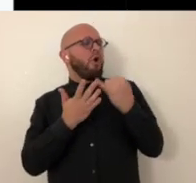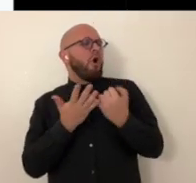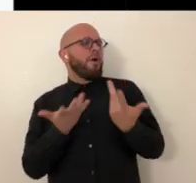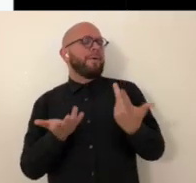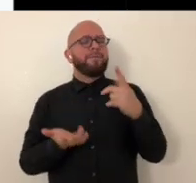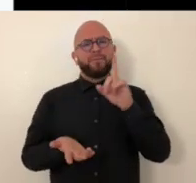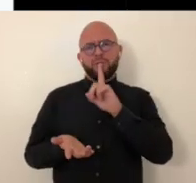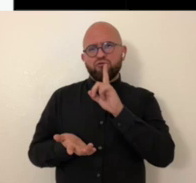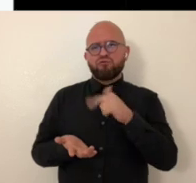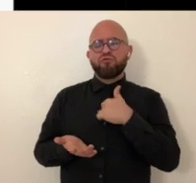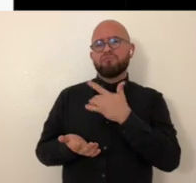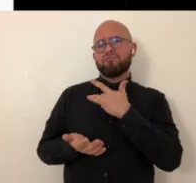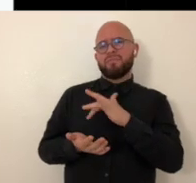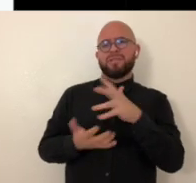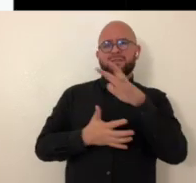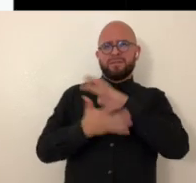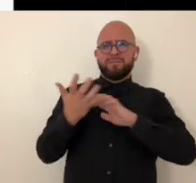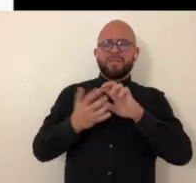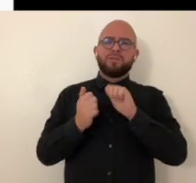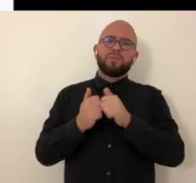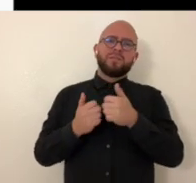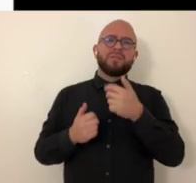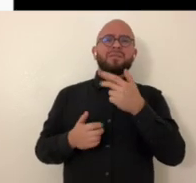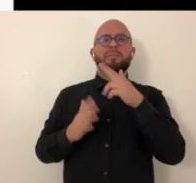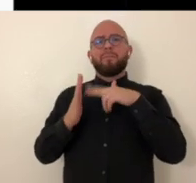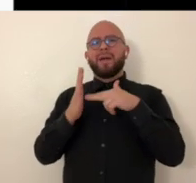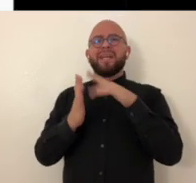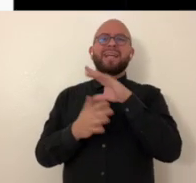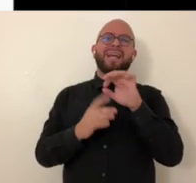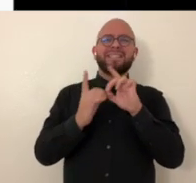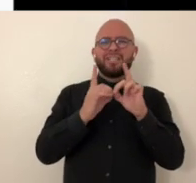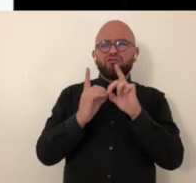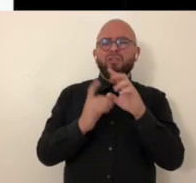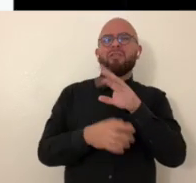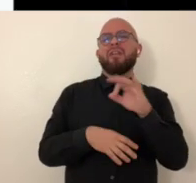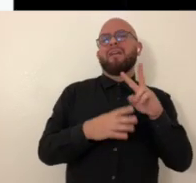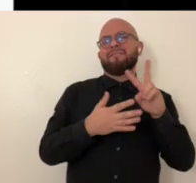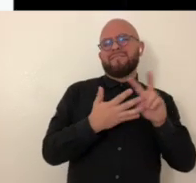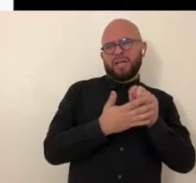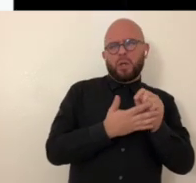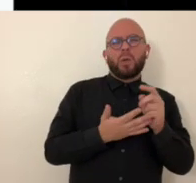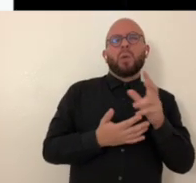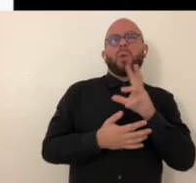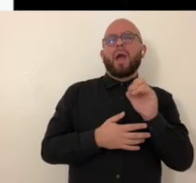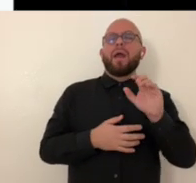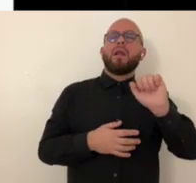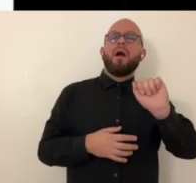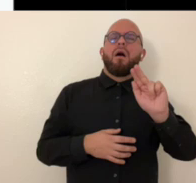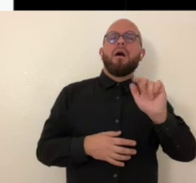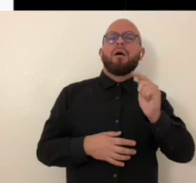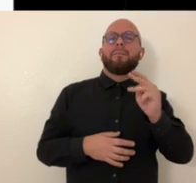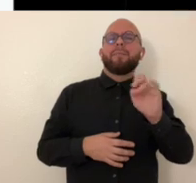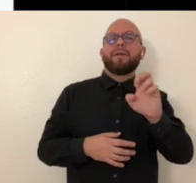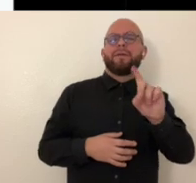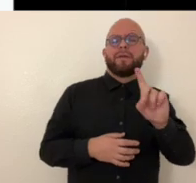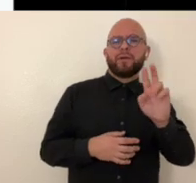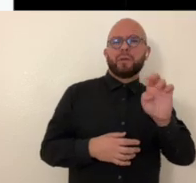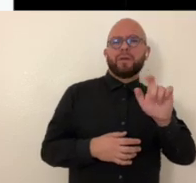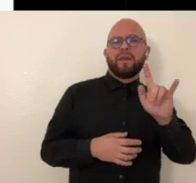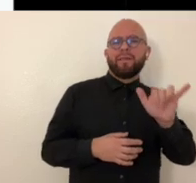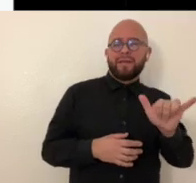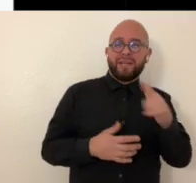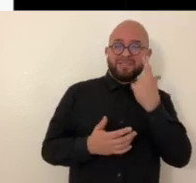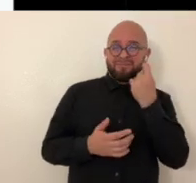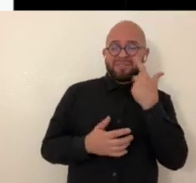so what are the mediums that you prefer sure um i do a mix between media painting and digital art